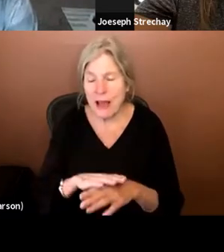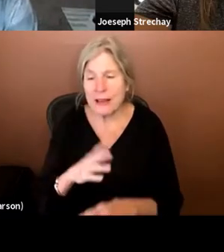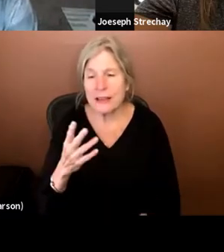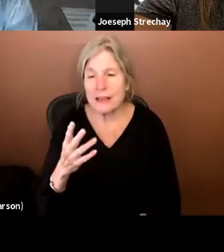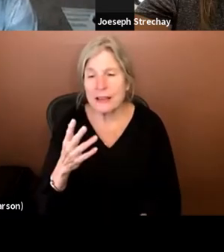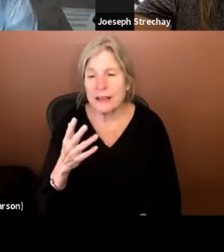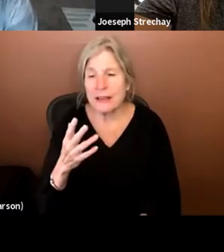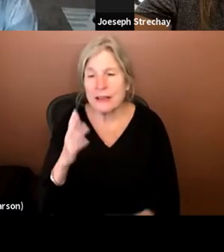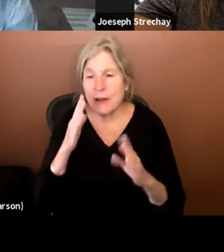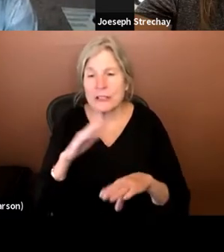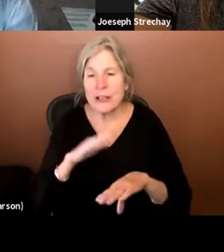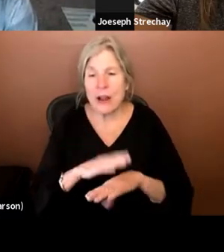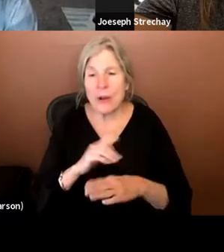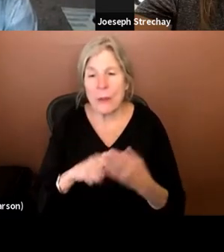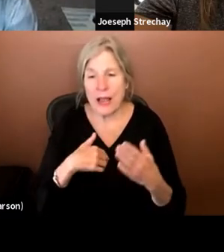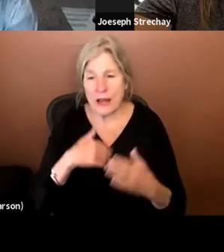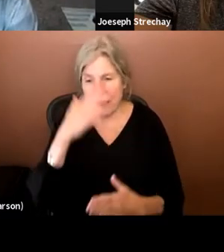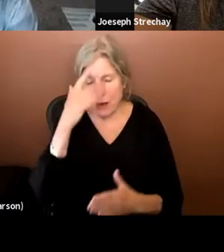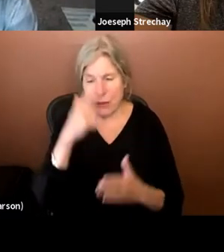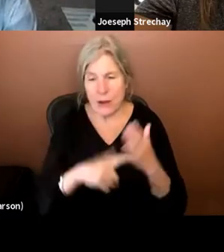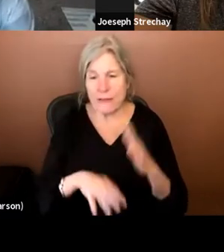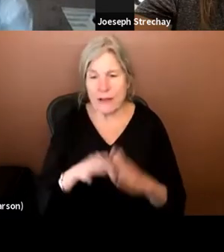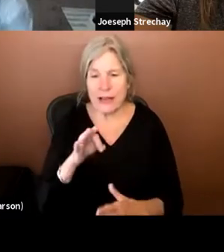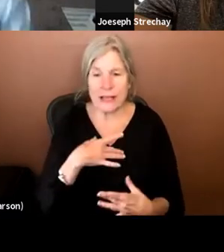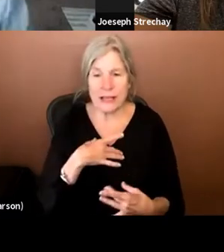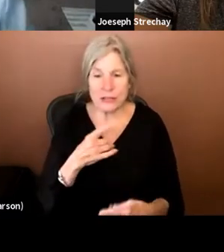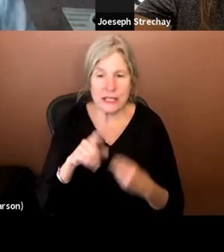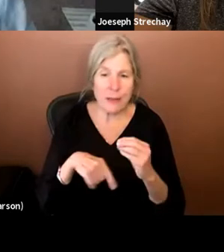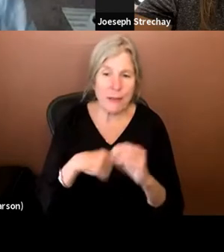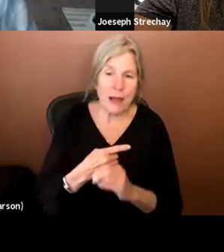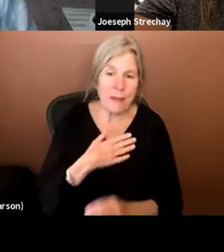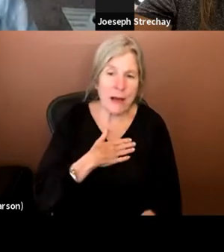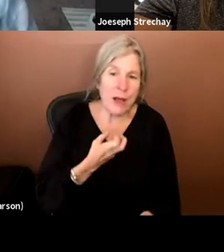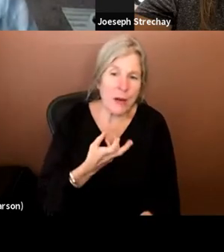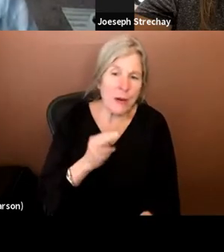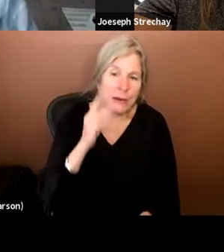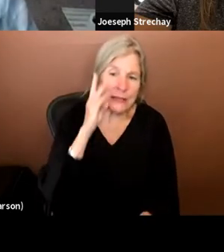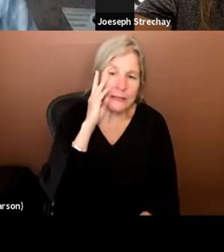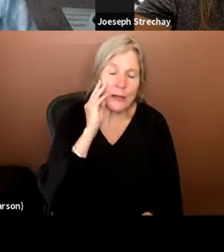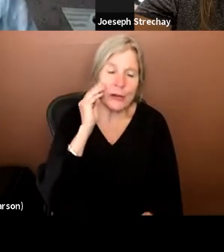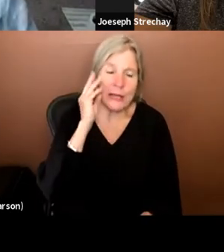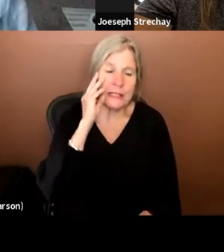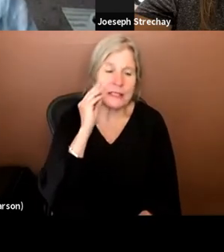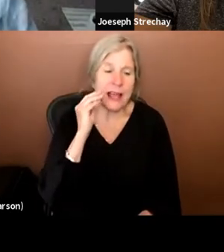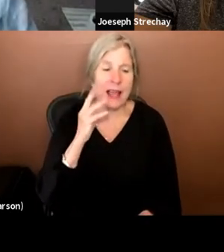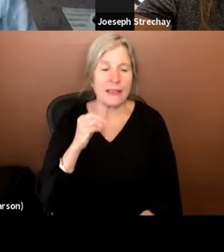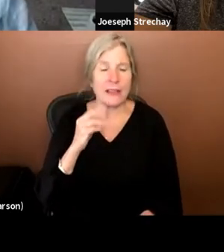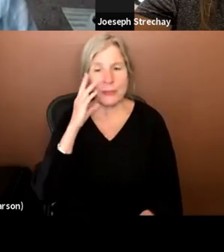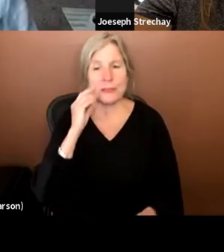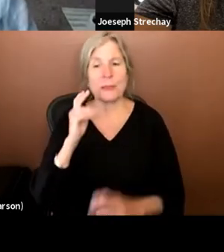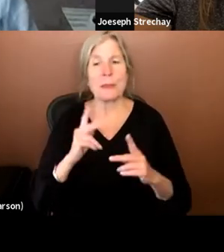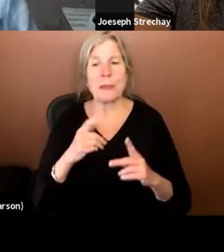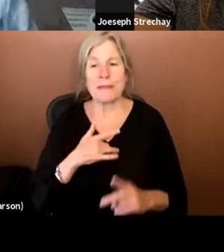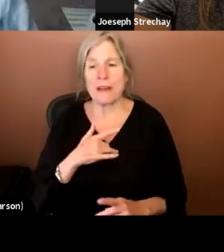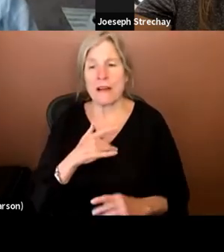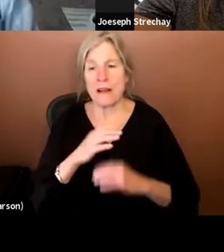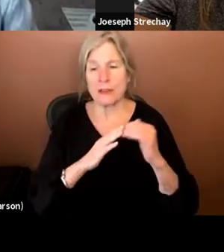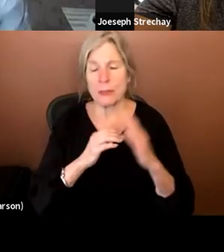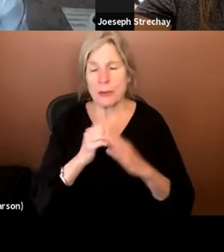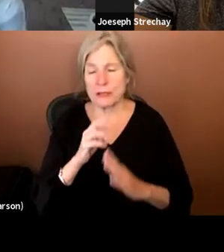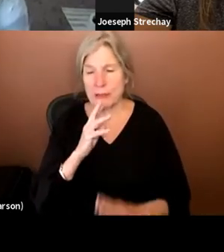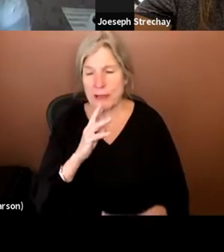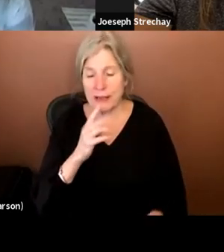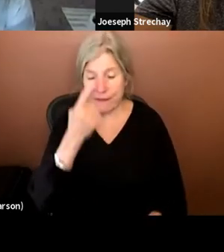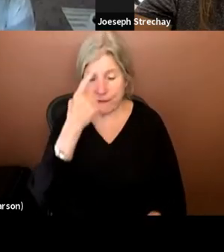focusing on what I know and what I find interesting about, um, my own experiences and the experiences of people I feel comfortable speaking for